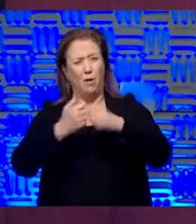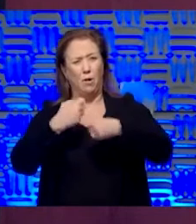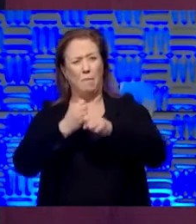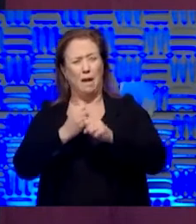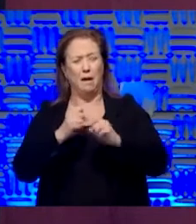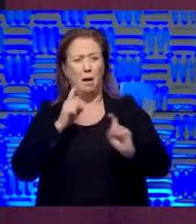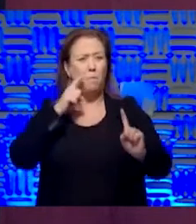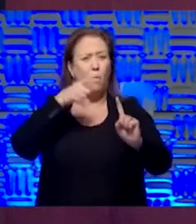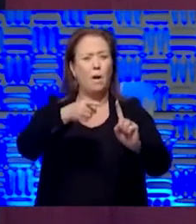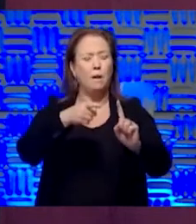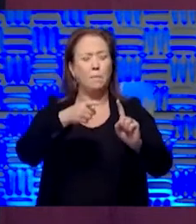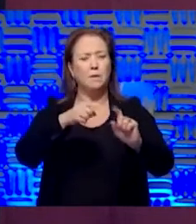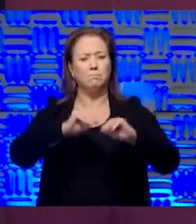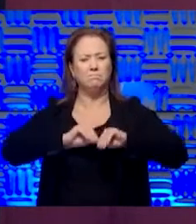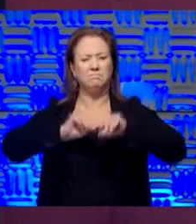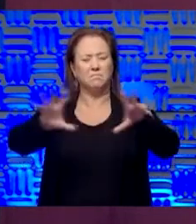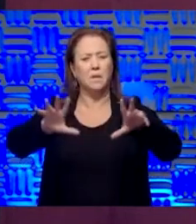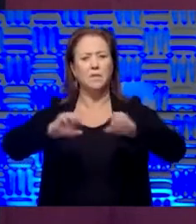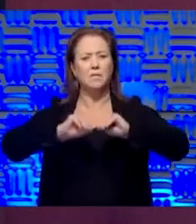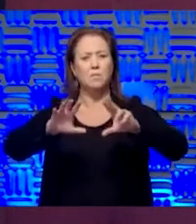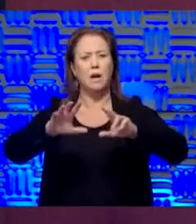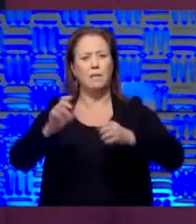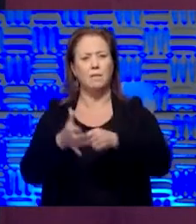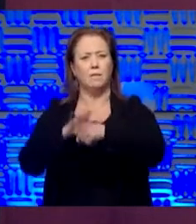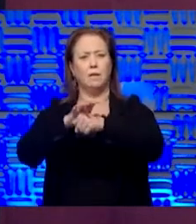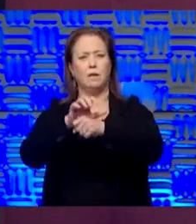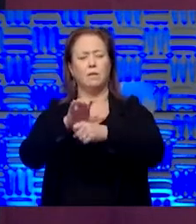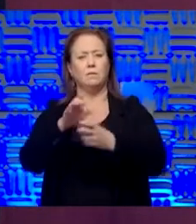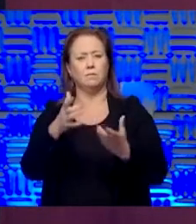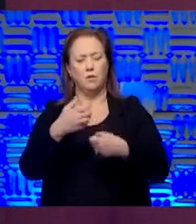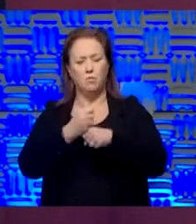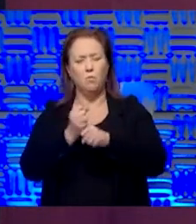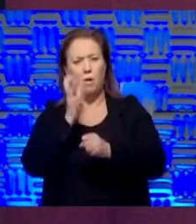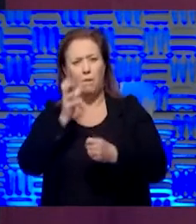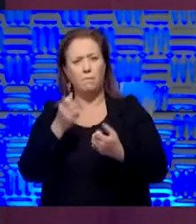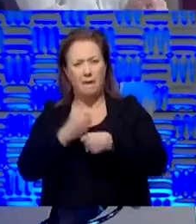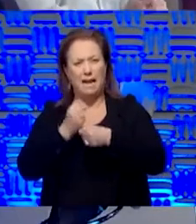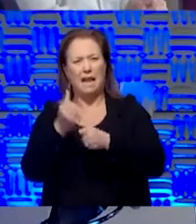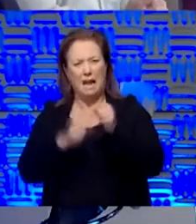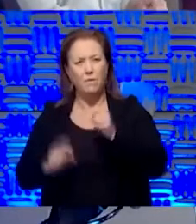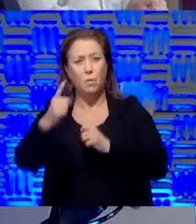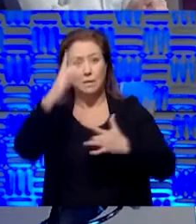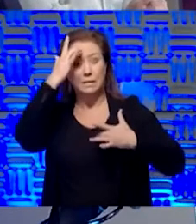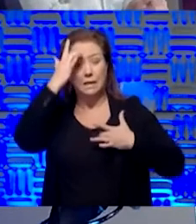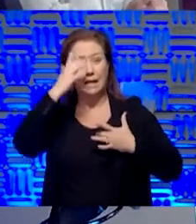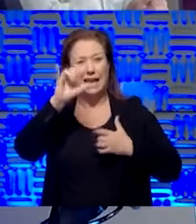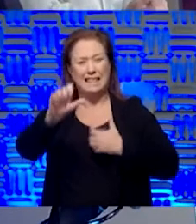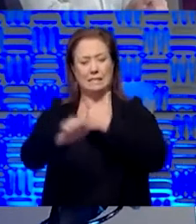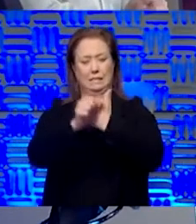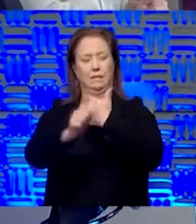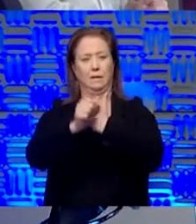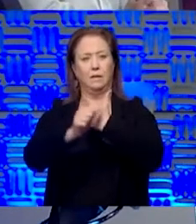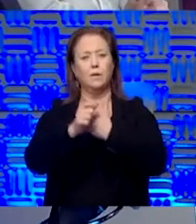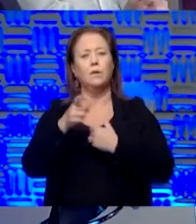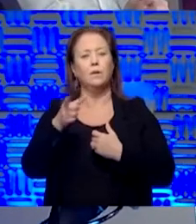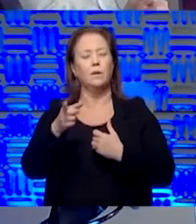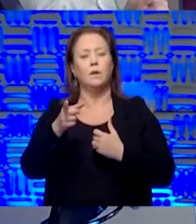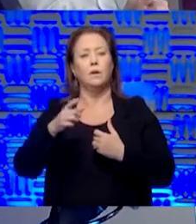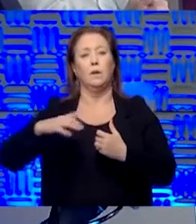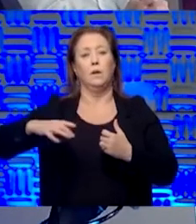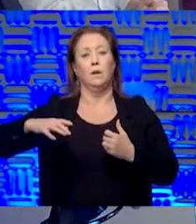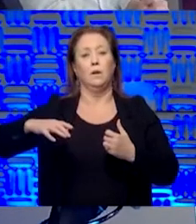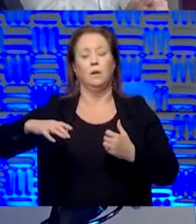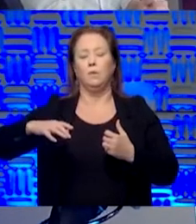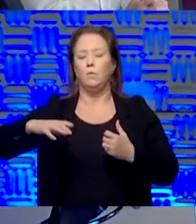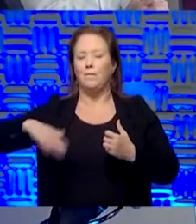everybody sick? I mean, let's just be blunt about it because that's, that's the danger. And I think the problem is because we haven't had the New